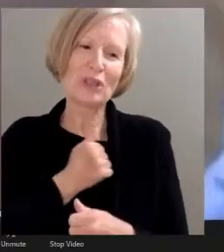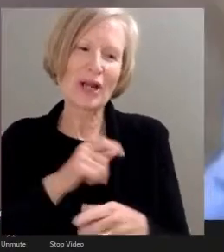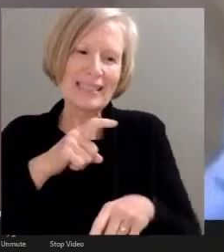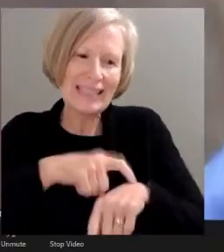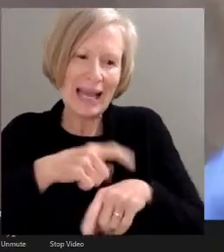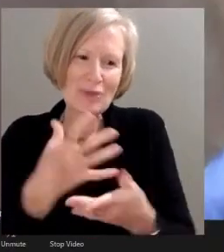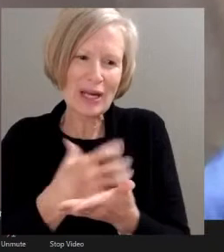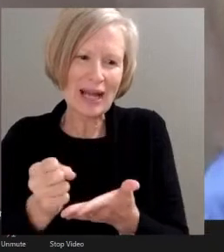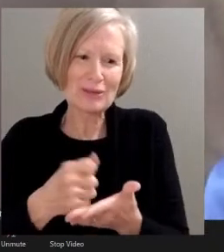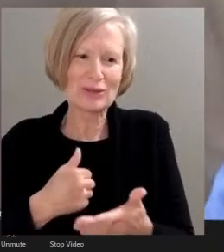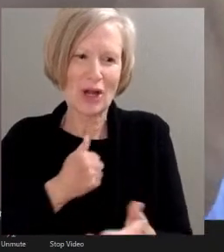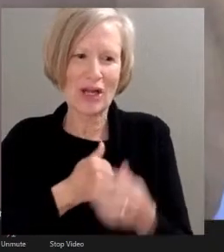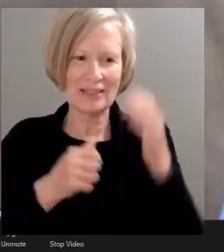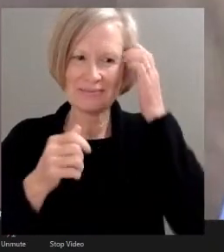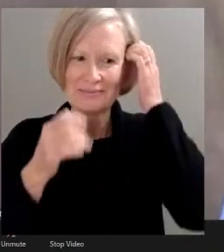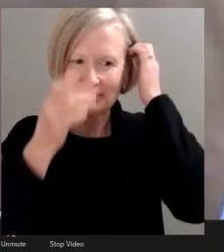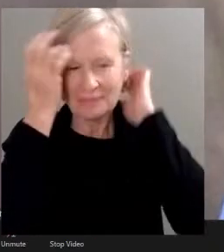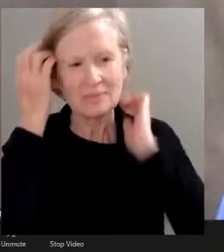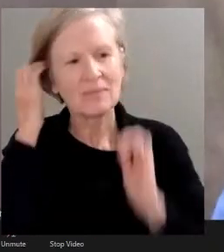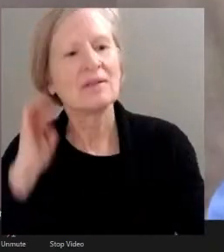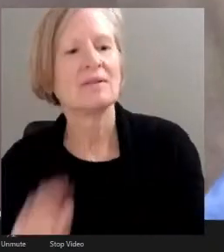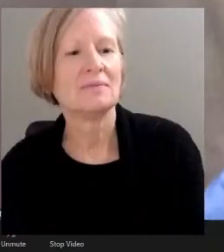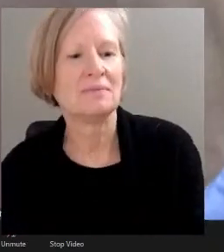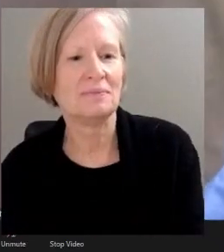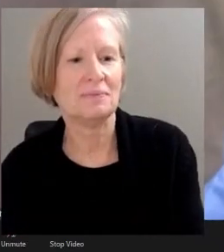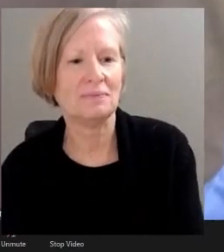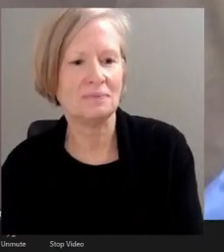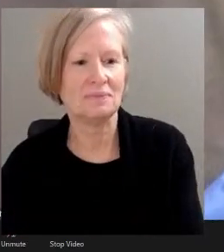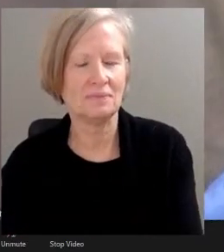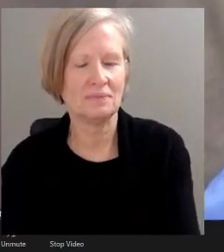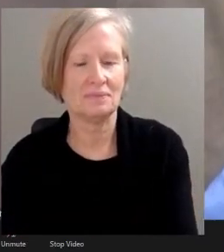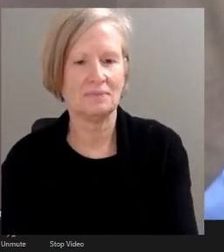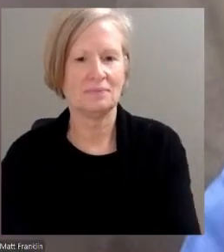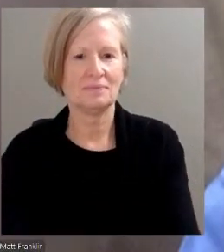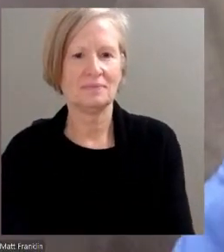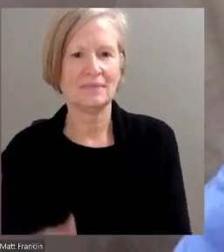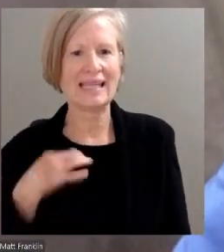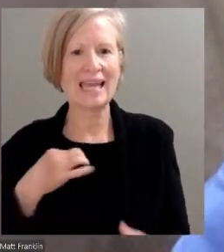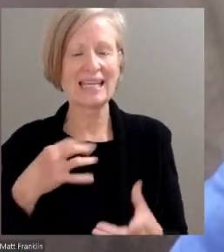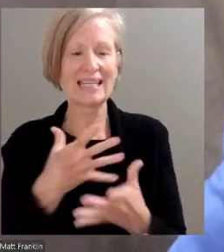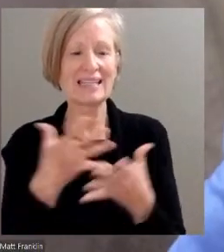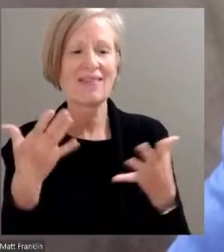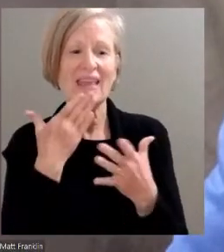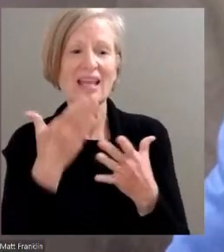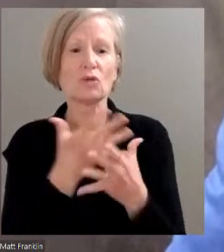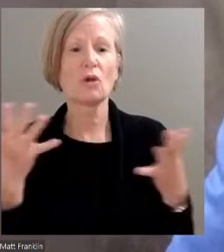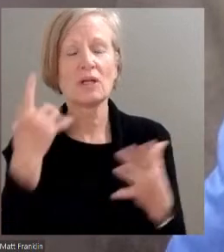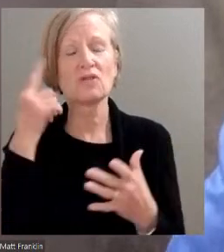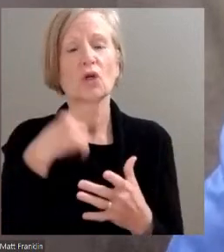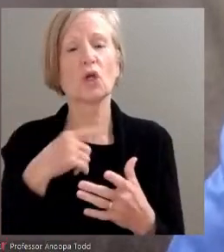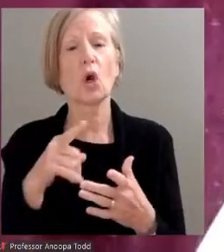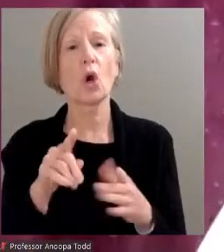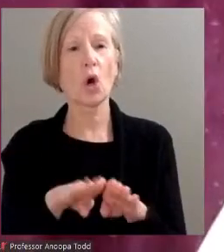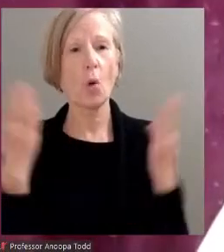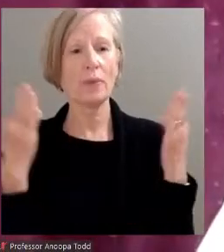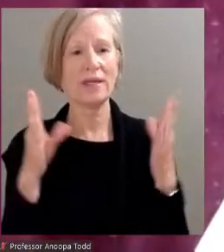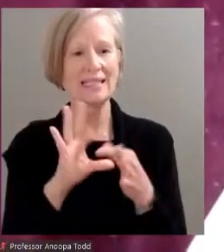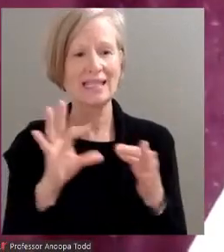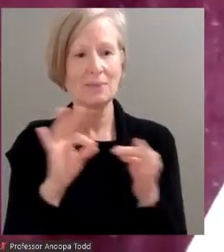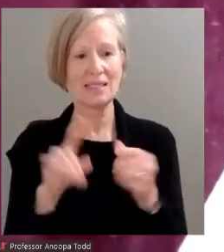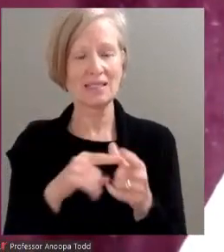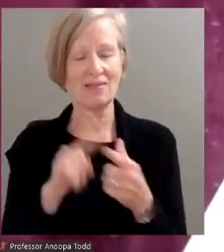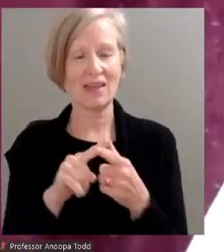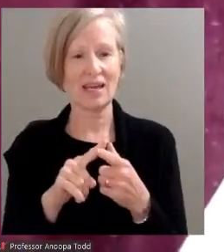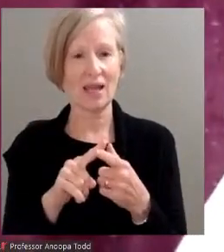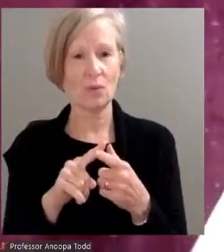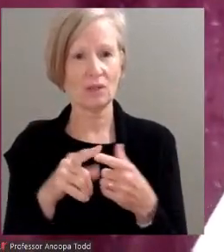right now. I'm so sorry. Hopefully we can work that in a little bit later. Candidates, thank you so much for your opening statements, and I'll turn it over